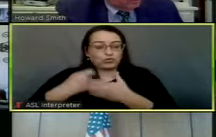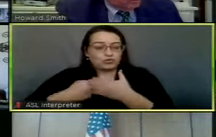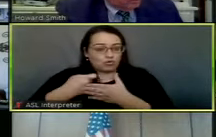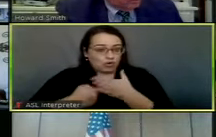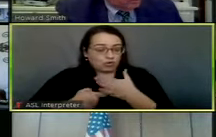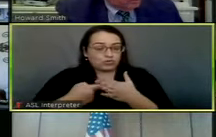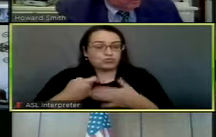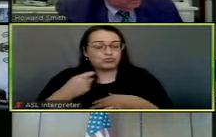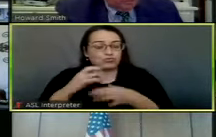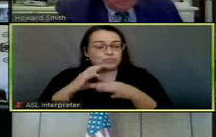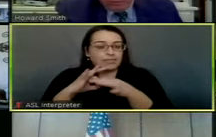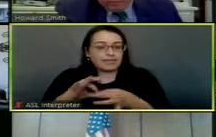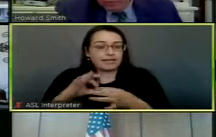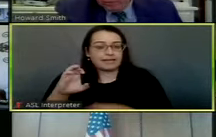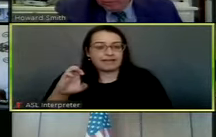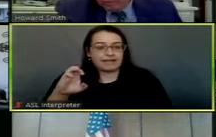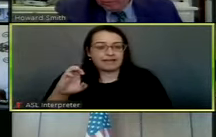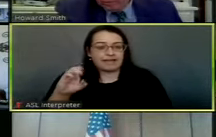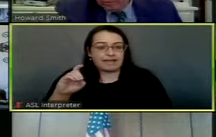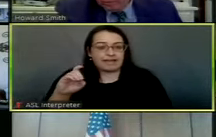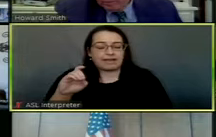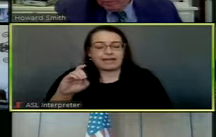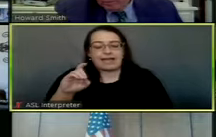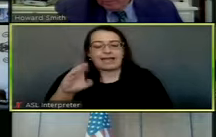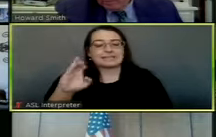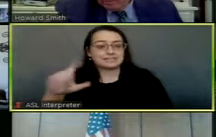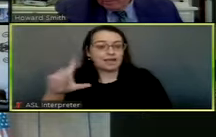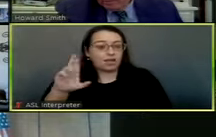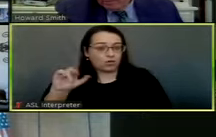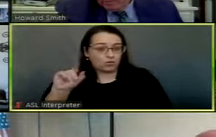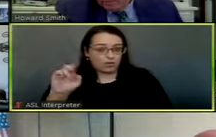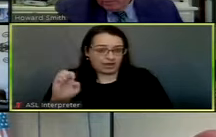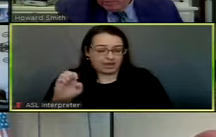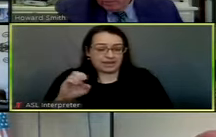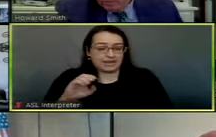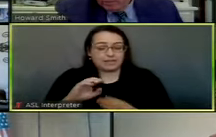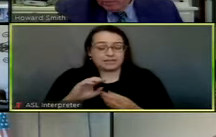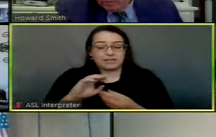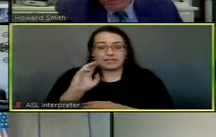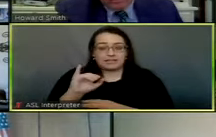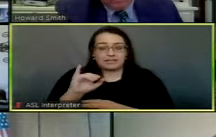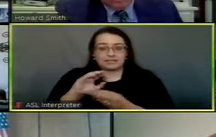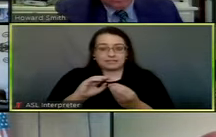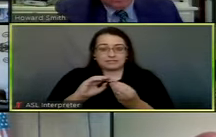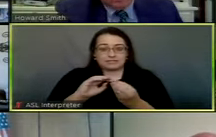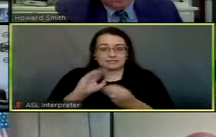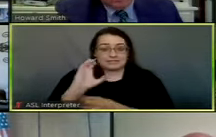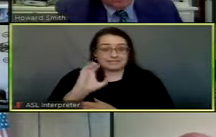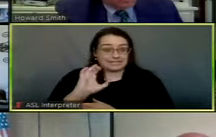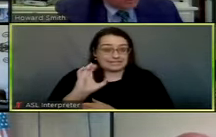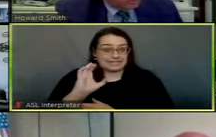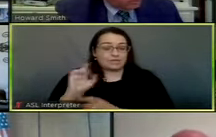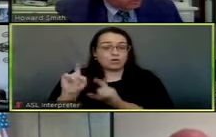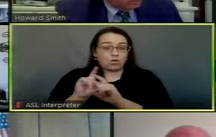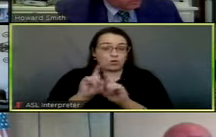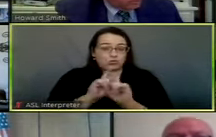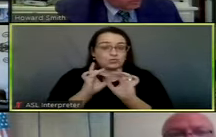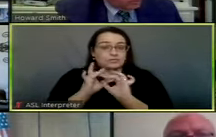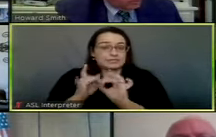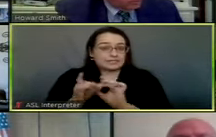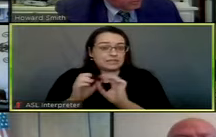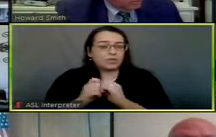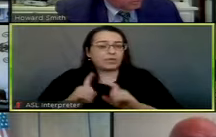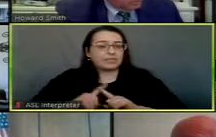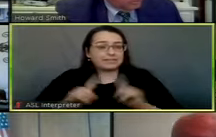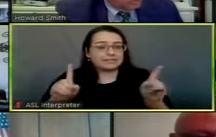XL rate case. The item C is also dealing with a